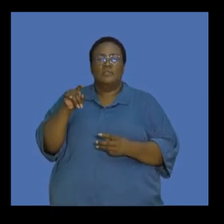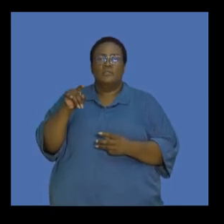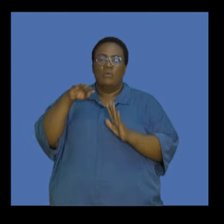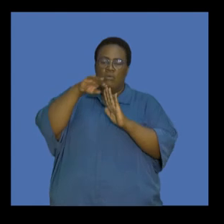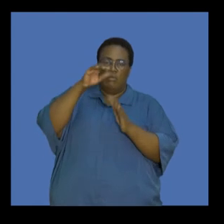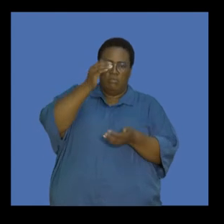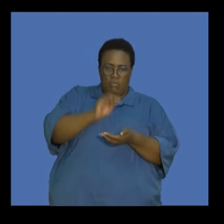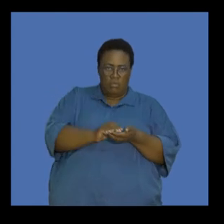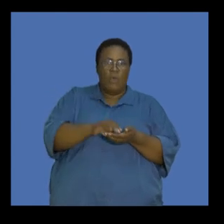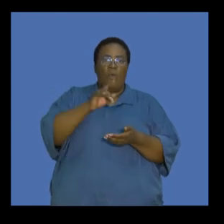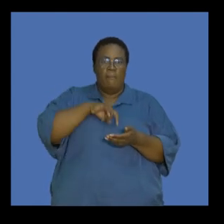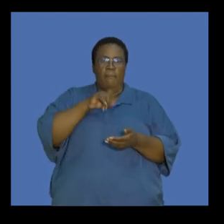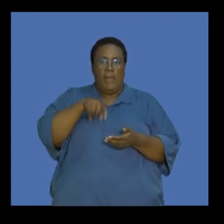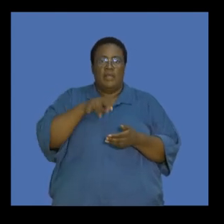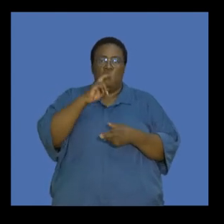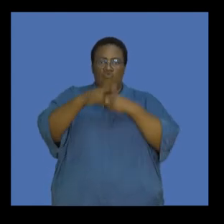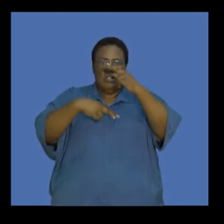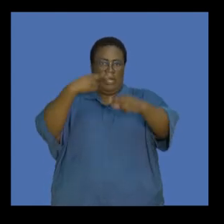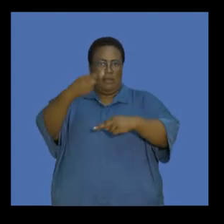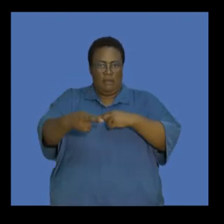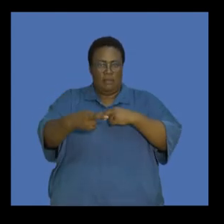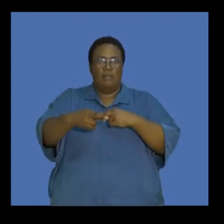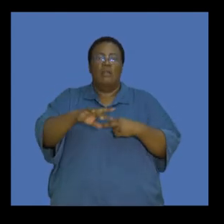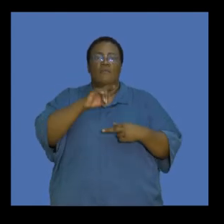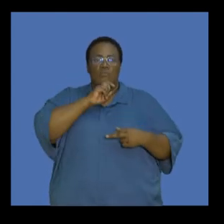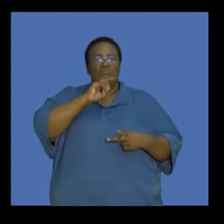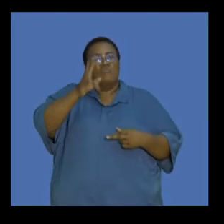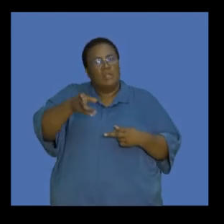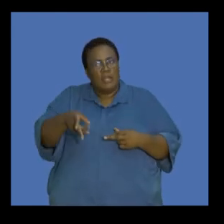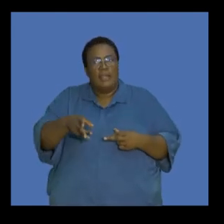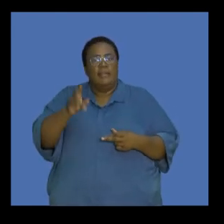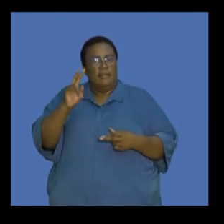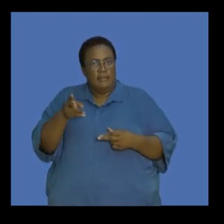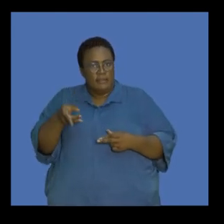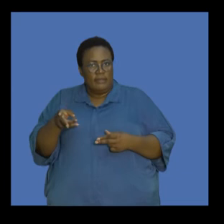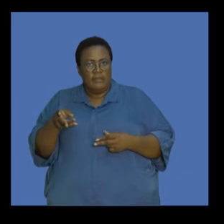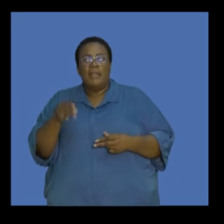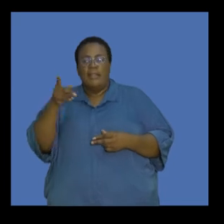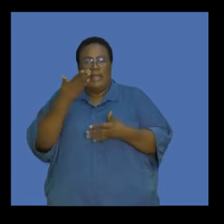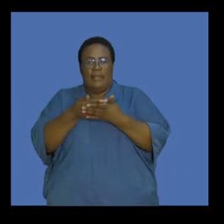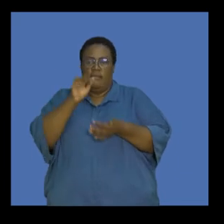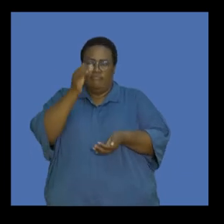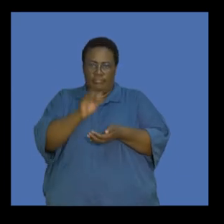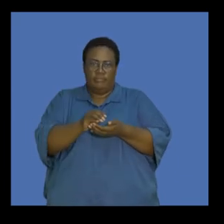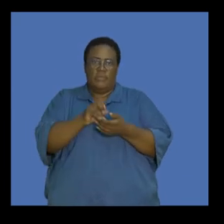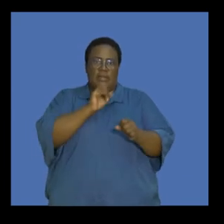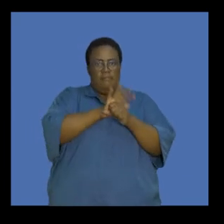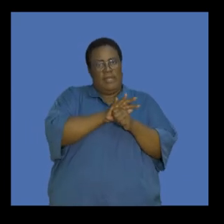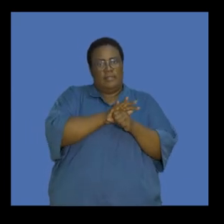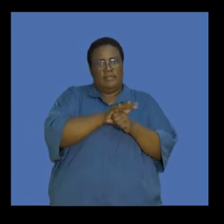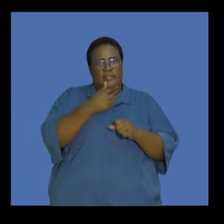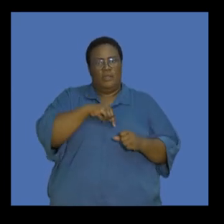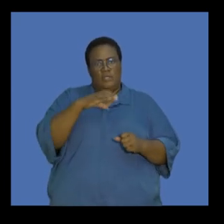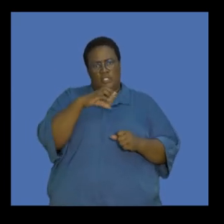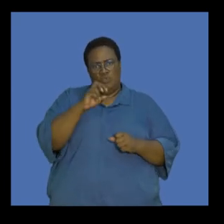that we need to recycle, reduce and reuse. And those are significant in having an impact on